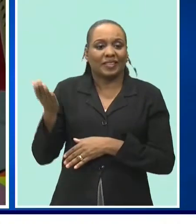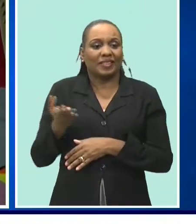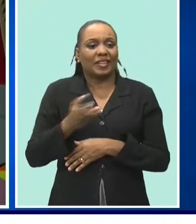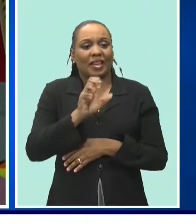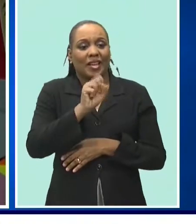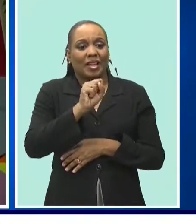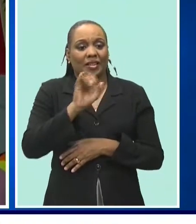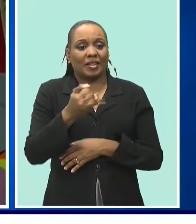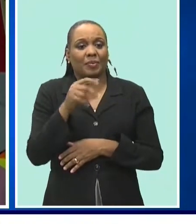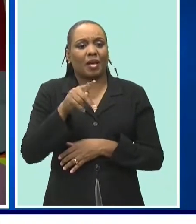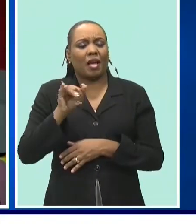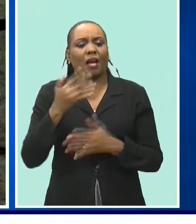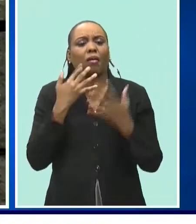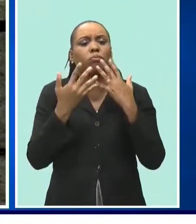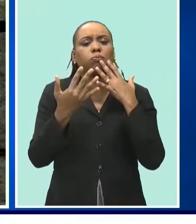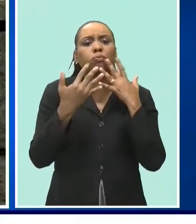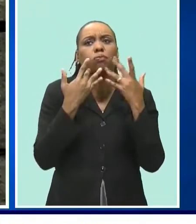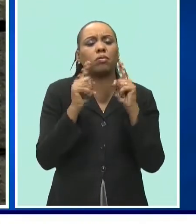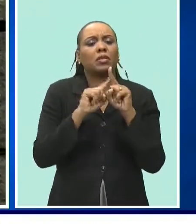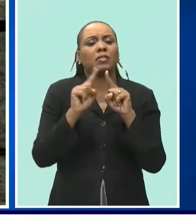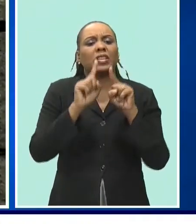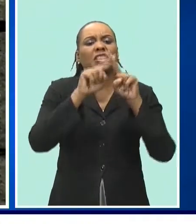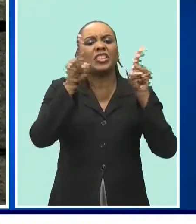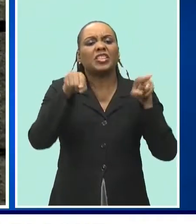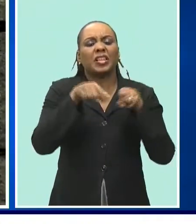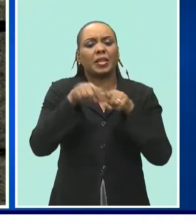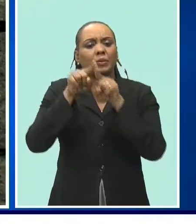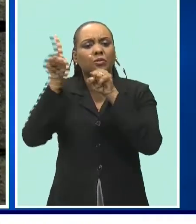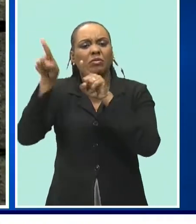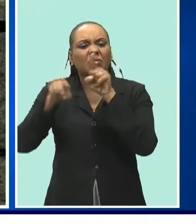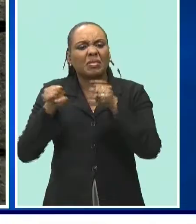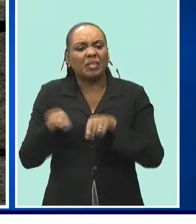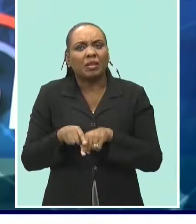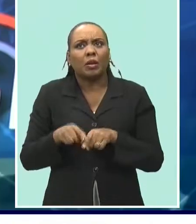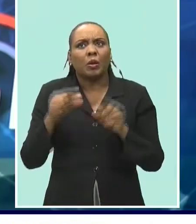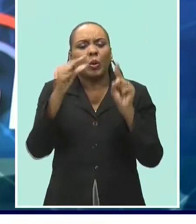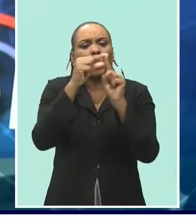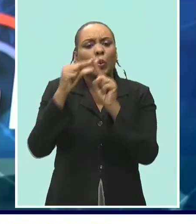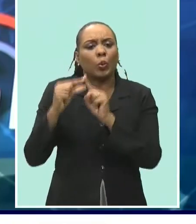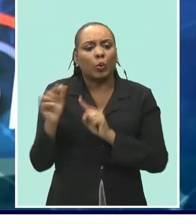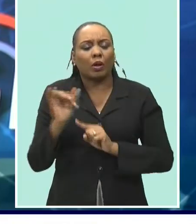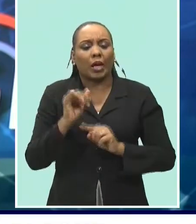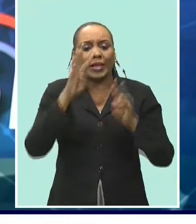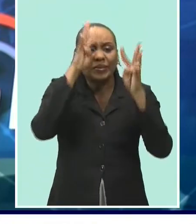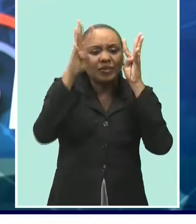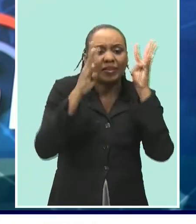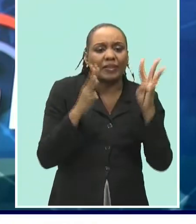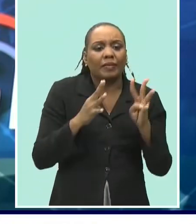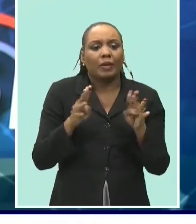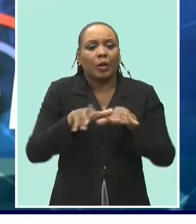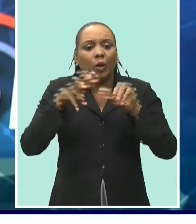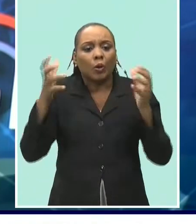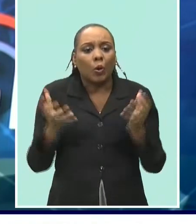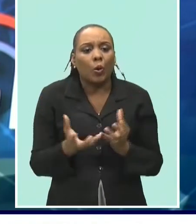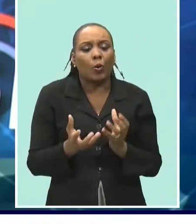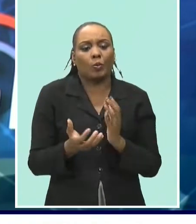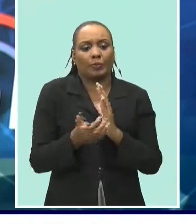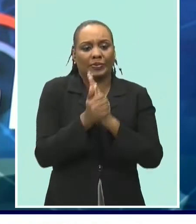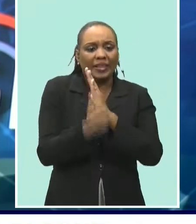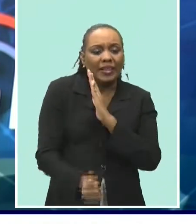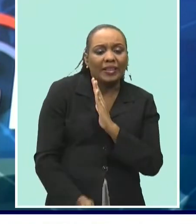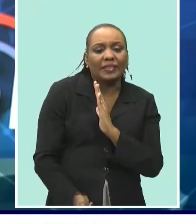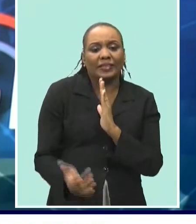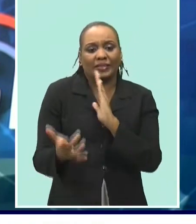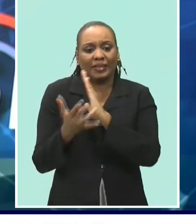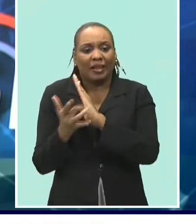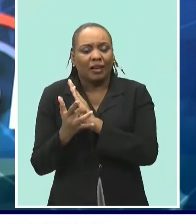sjpi and the colorful shapes reveal images based on words like creativity innovation global digital age skills and technology